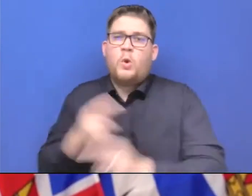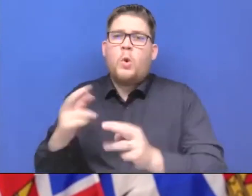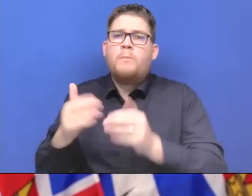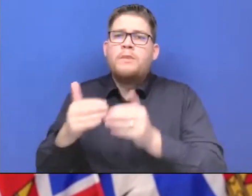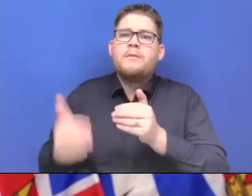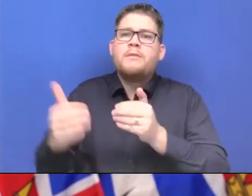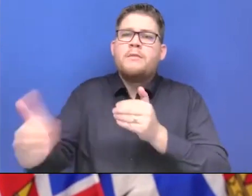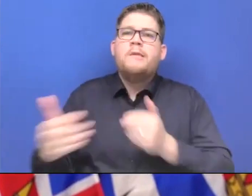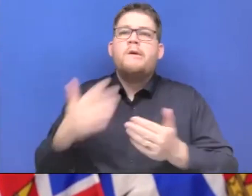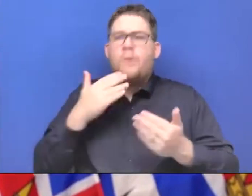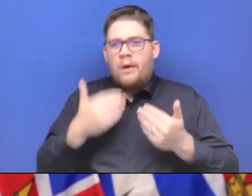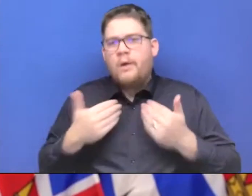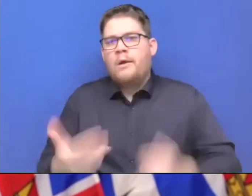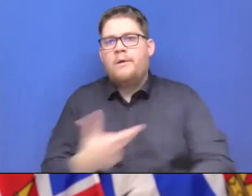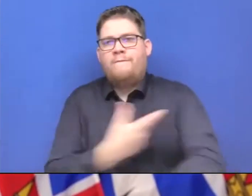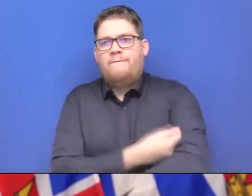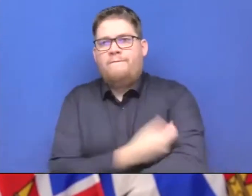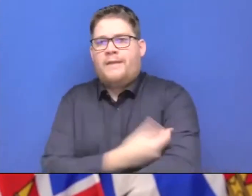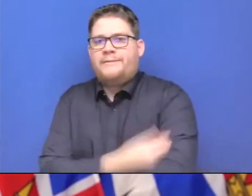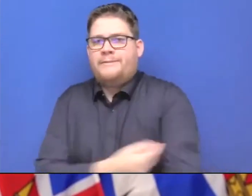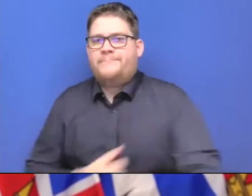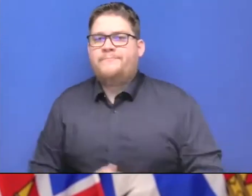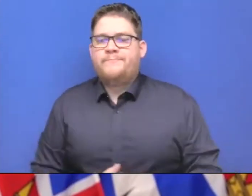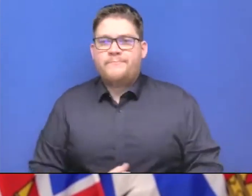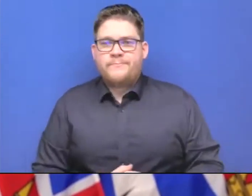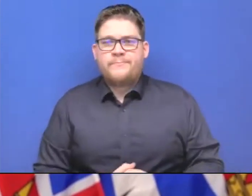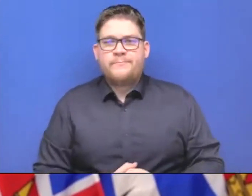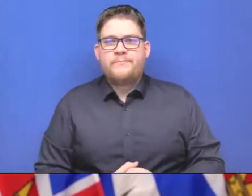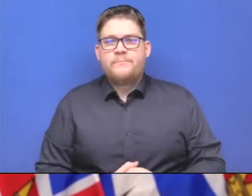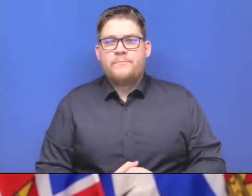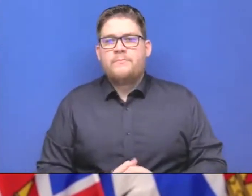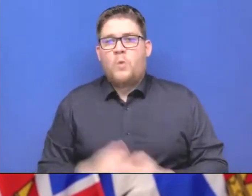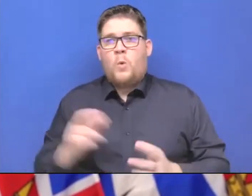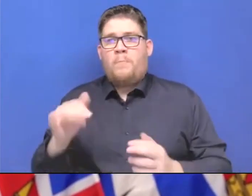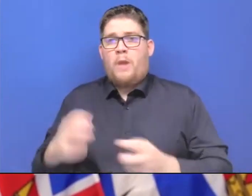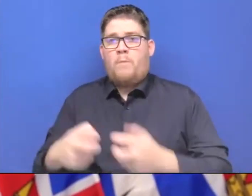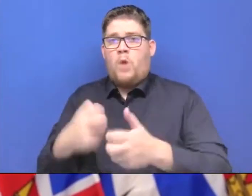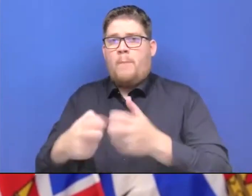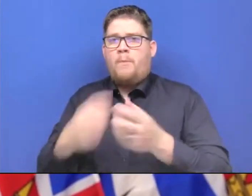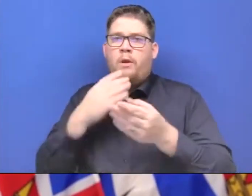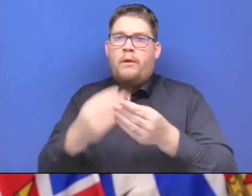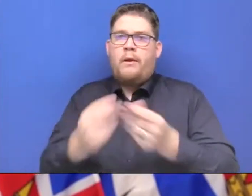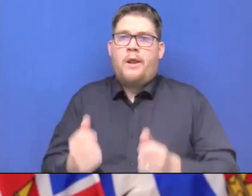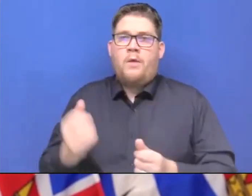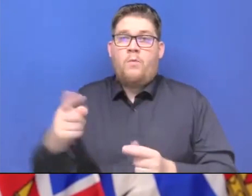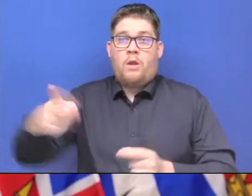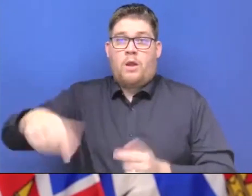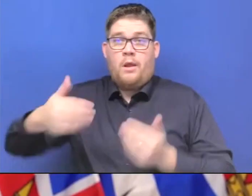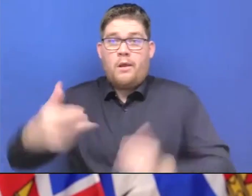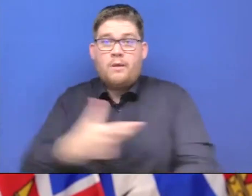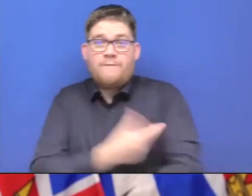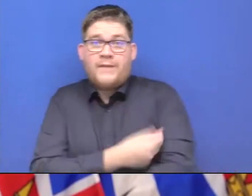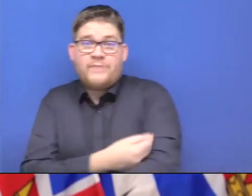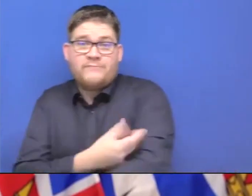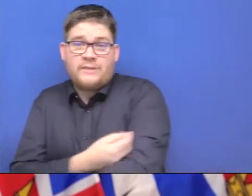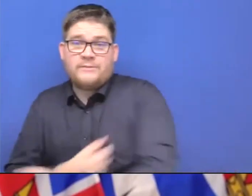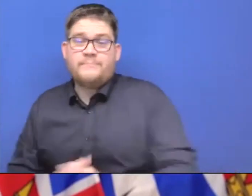address the problem that way. I think it's fair to say that in some areas, for example,